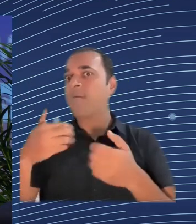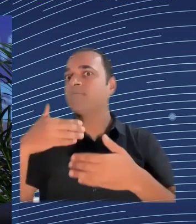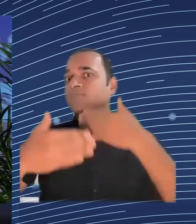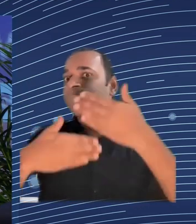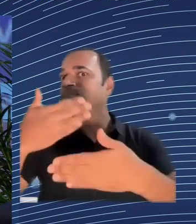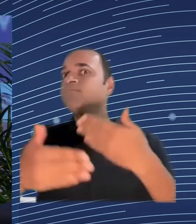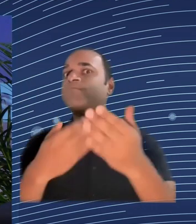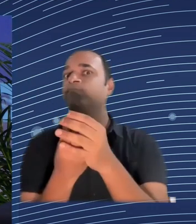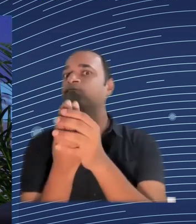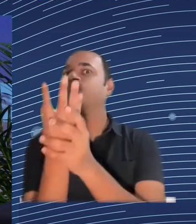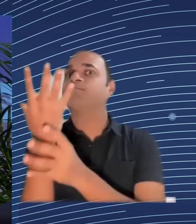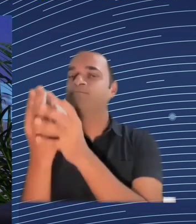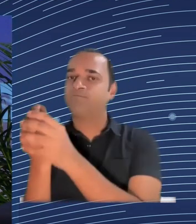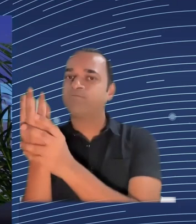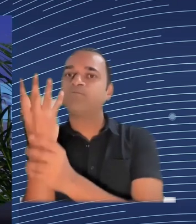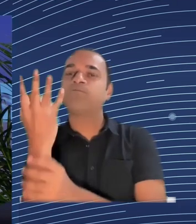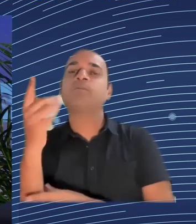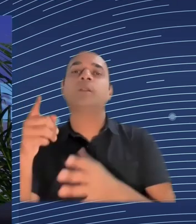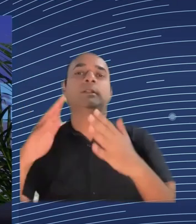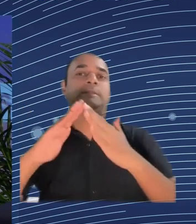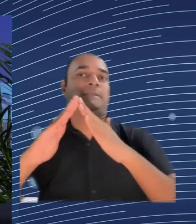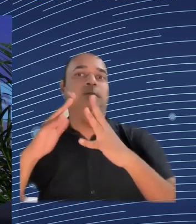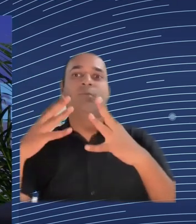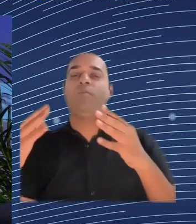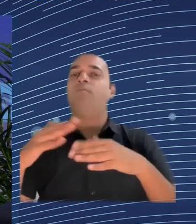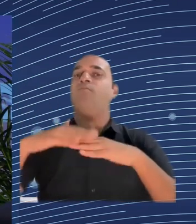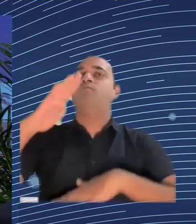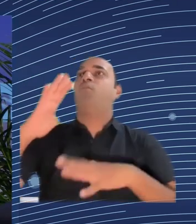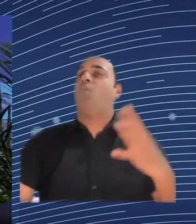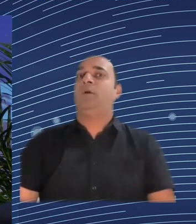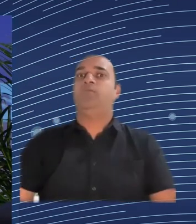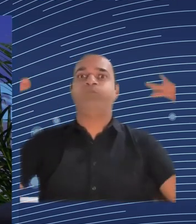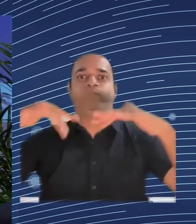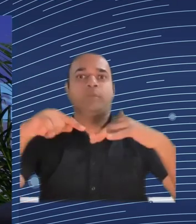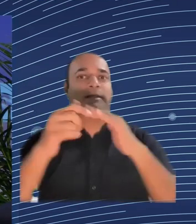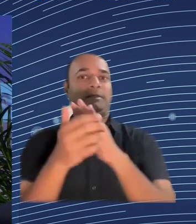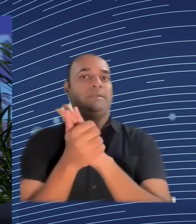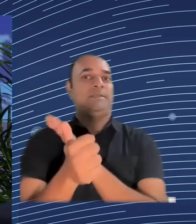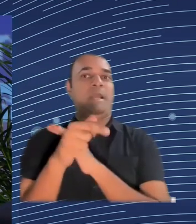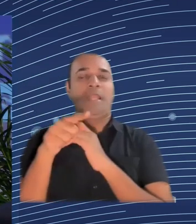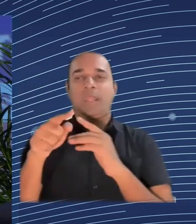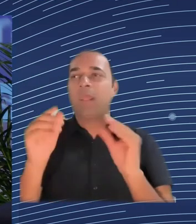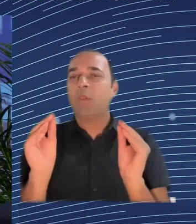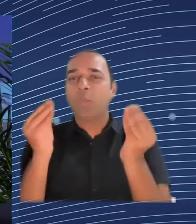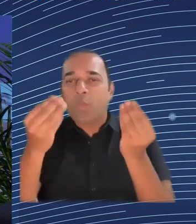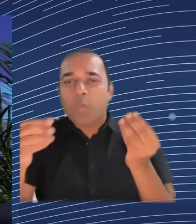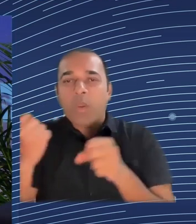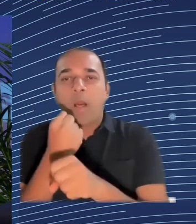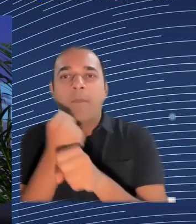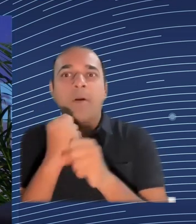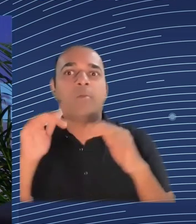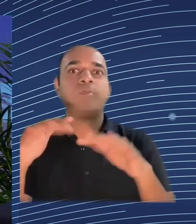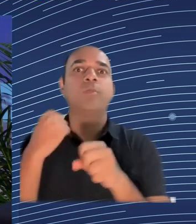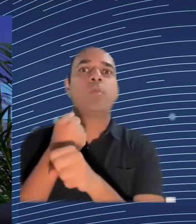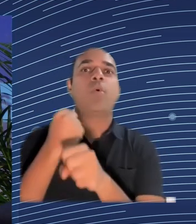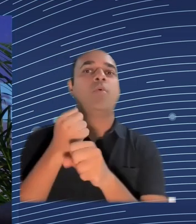where they have been trapped, so the place they are, the indicators, the economic and social indicators, are not